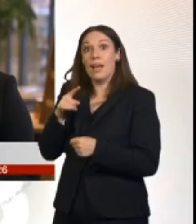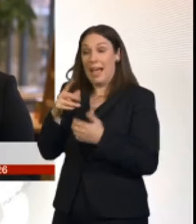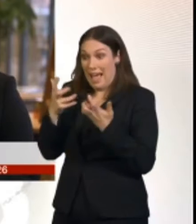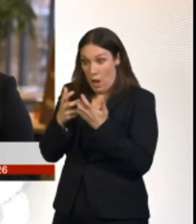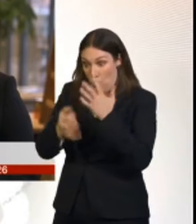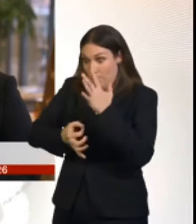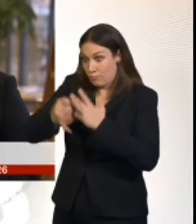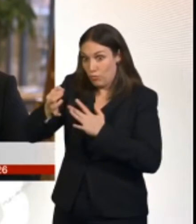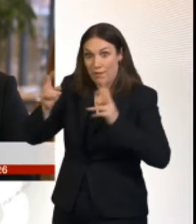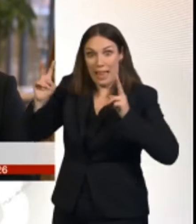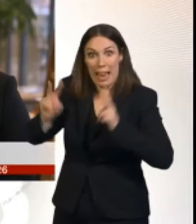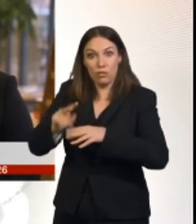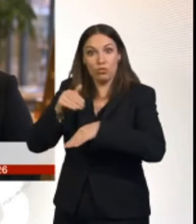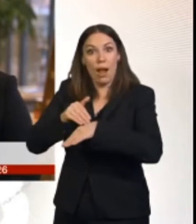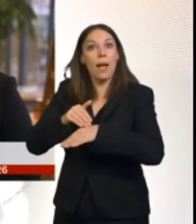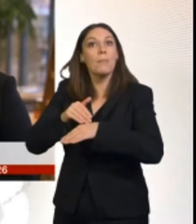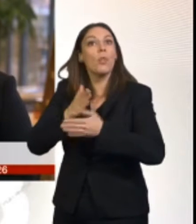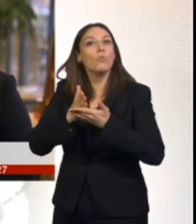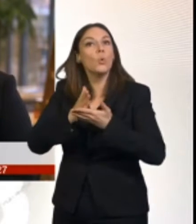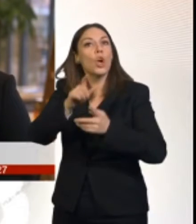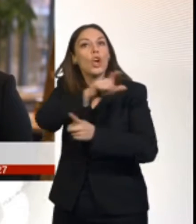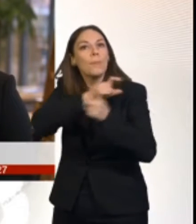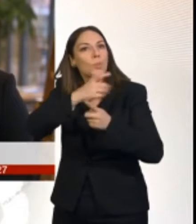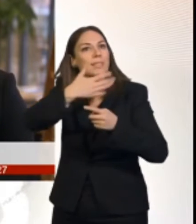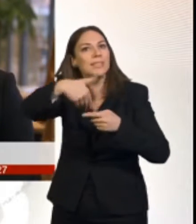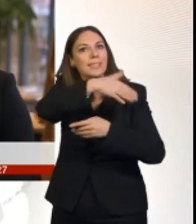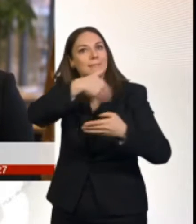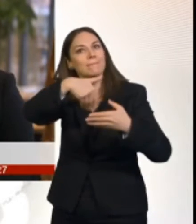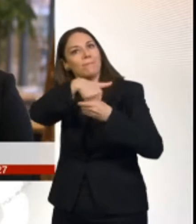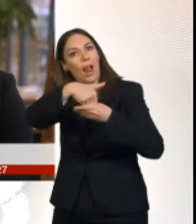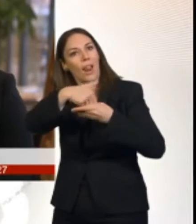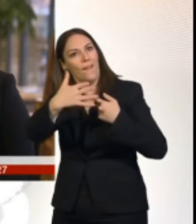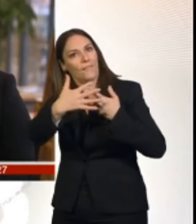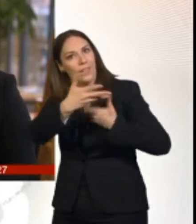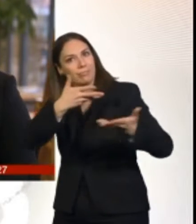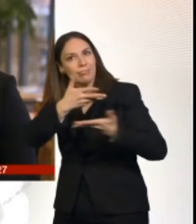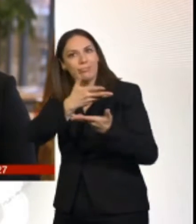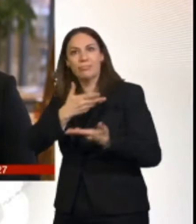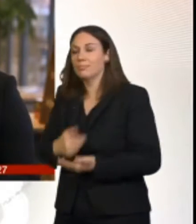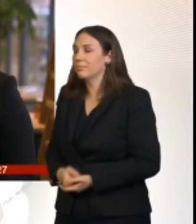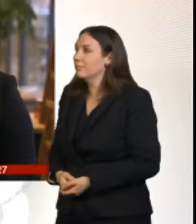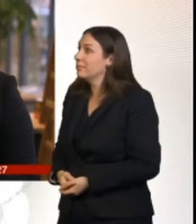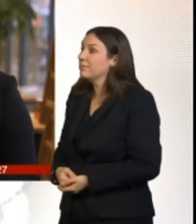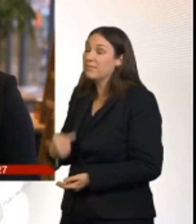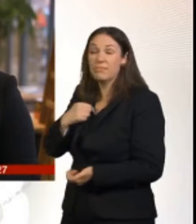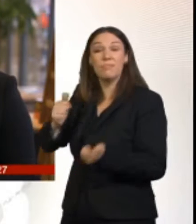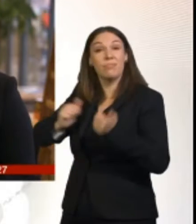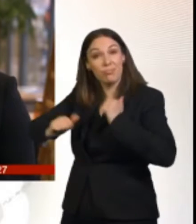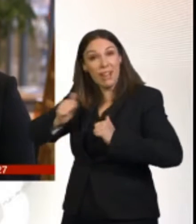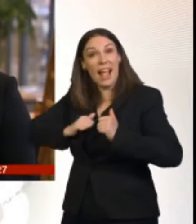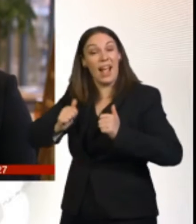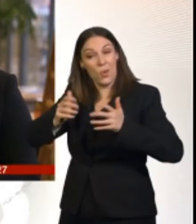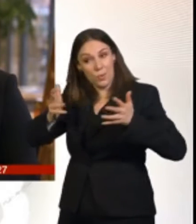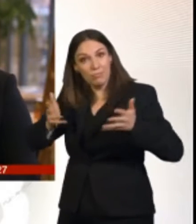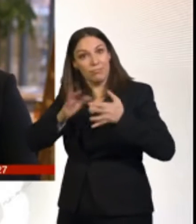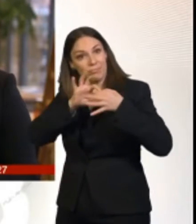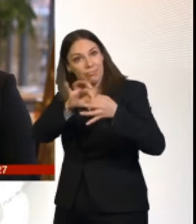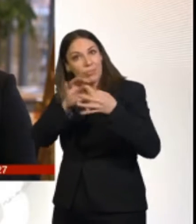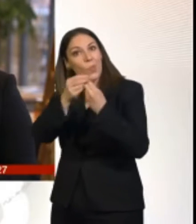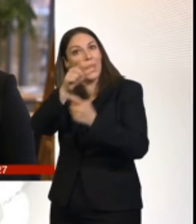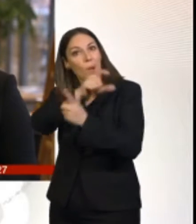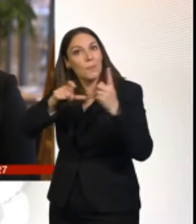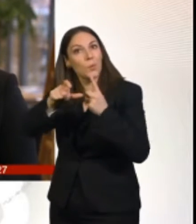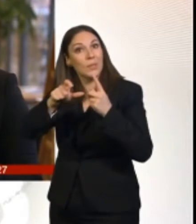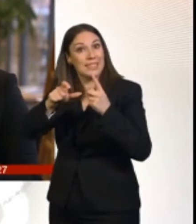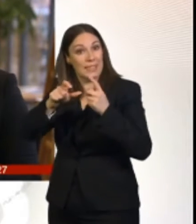their voice, speak their truth. That's what we've had in Croydon and I'm proud to say I had a hand in establishing that. We've been consistent and I think